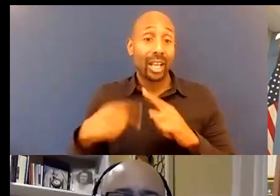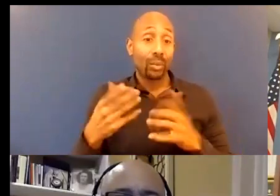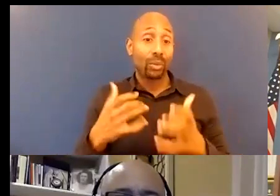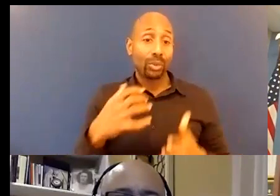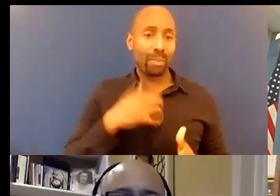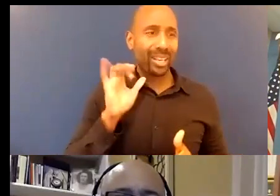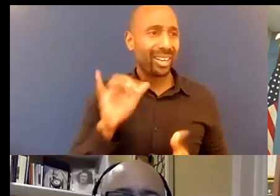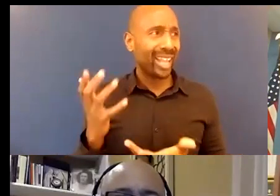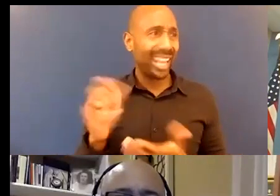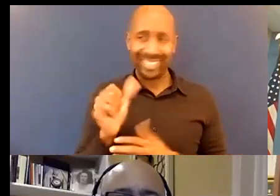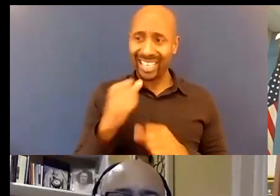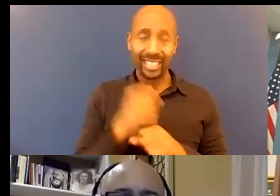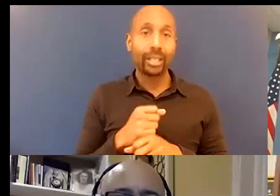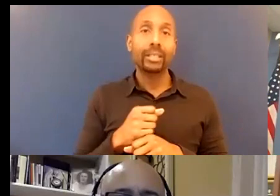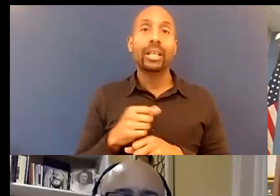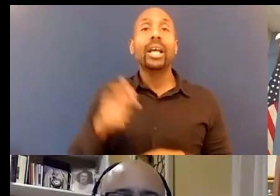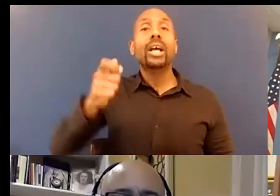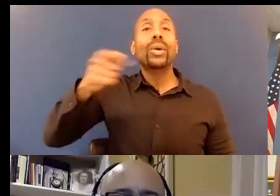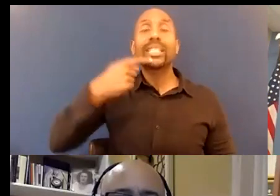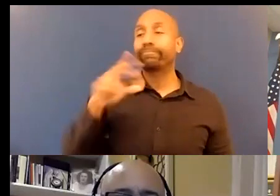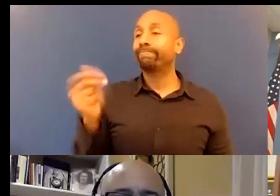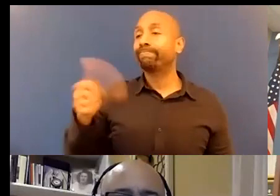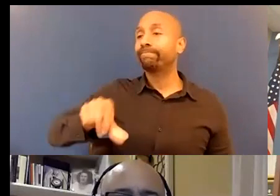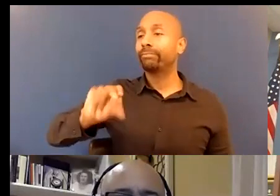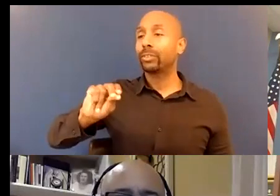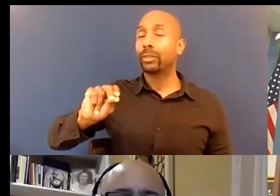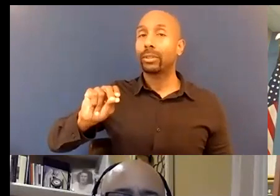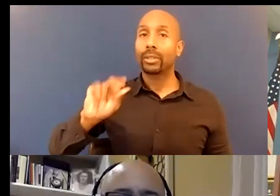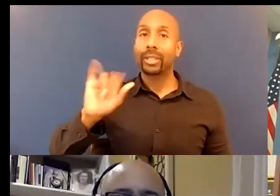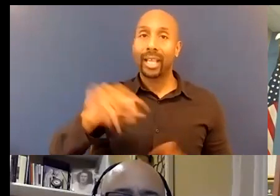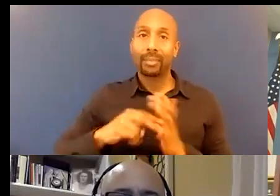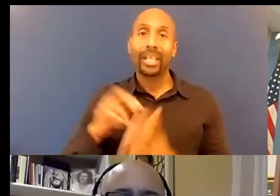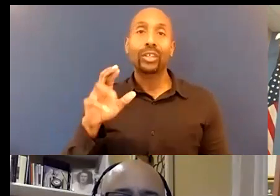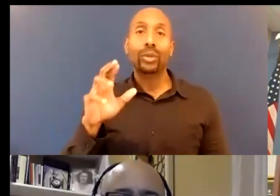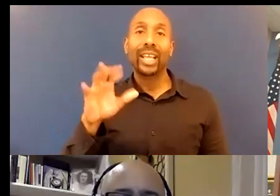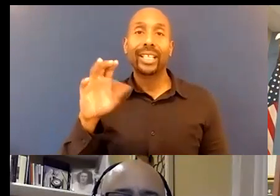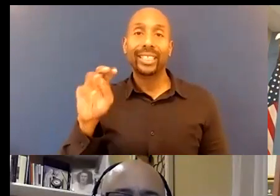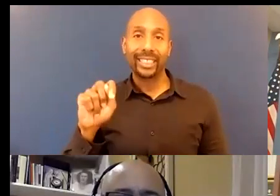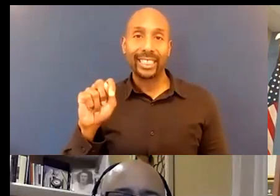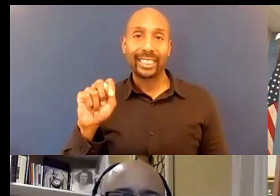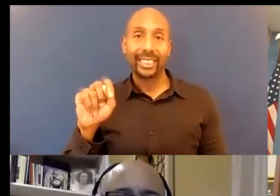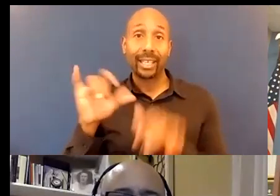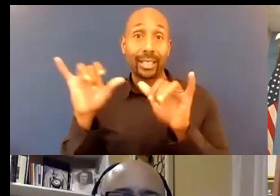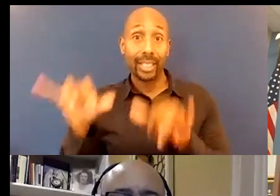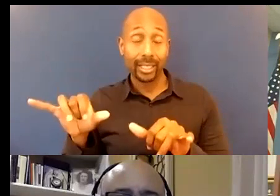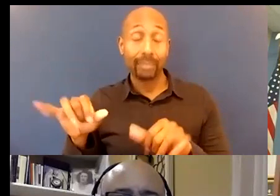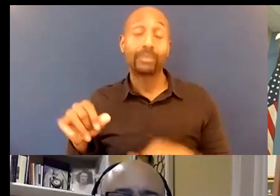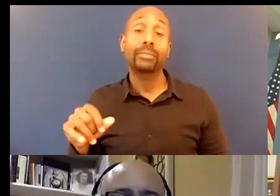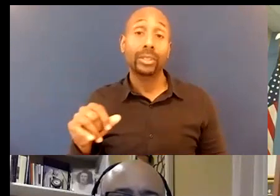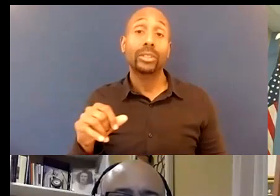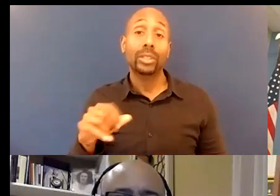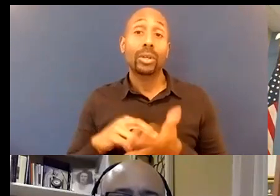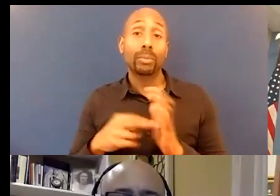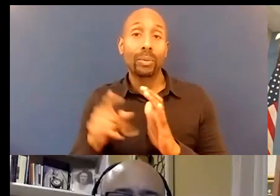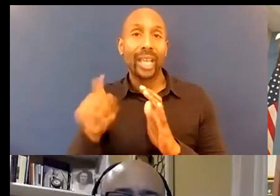to me that's a racist system and the effort needs to be more in depth and looking at